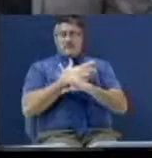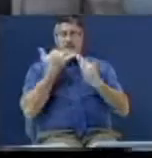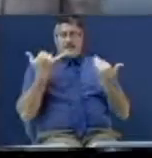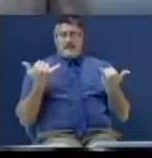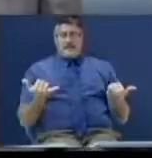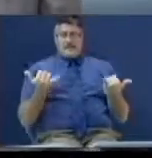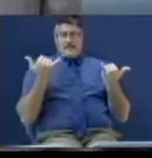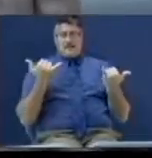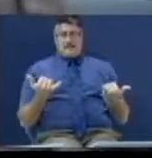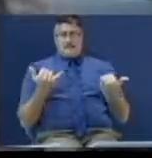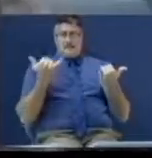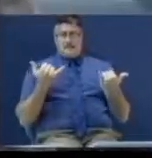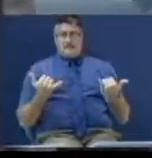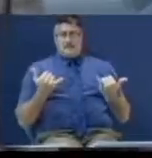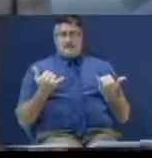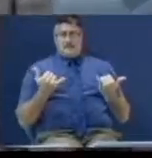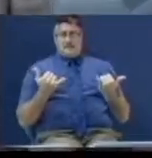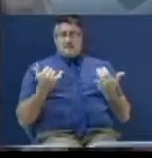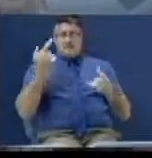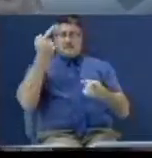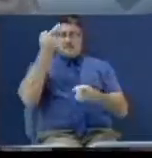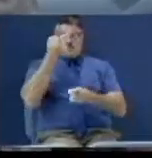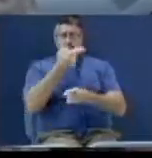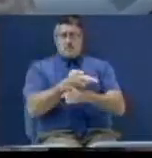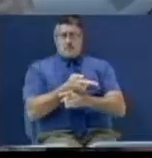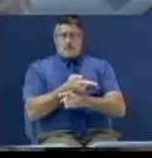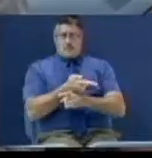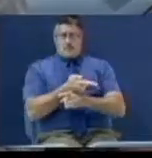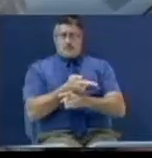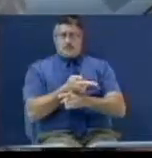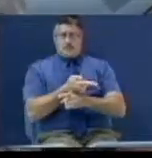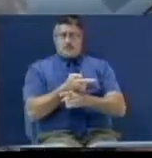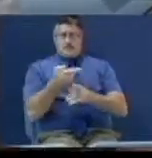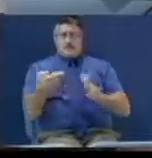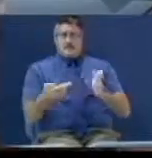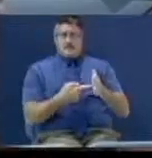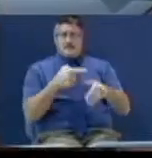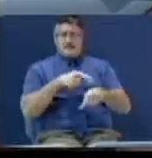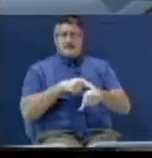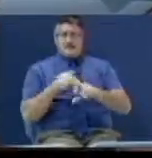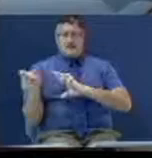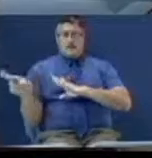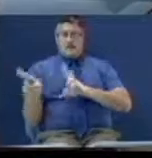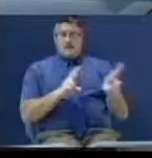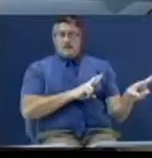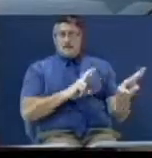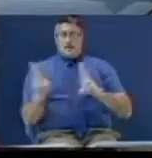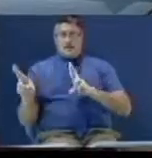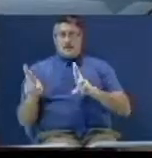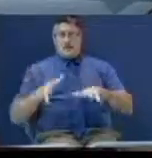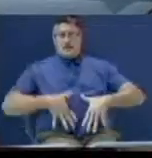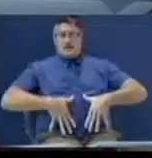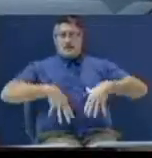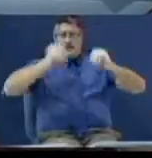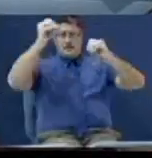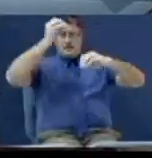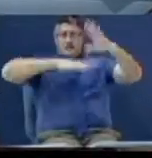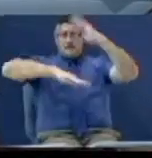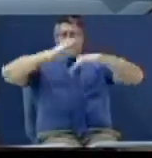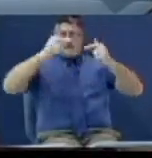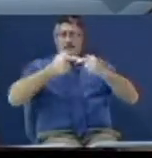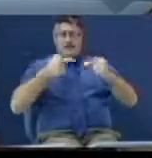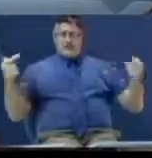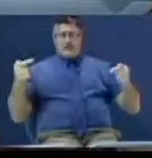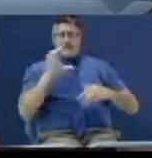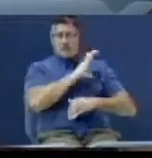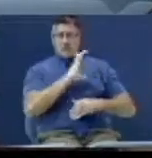Somebody look at me right now. We're living right there during that time. We're getting ready for the rapture and the Antichrist to be